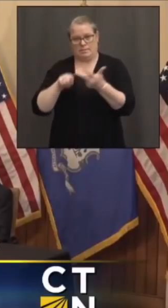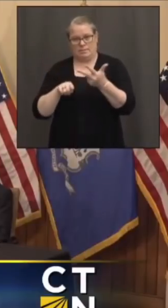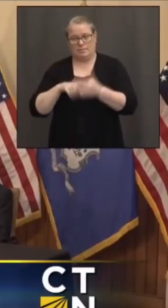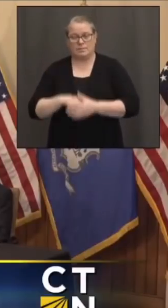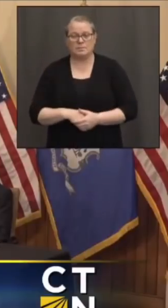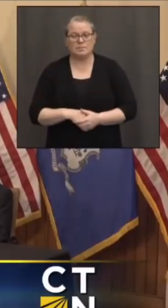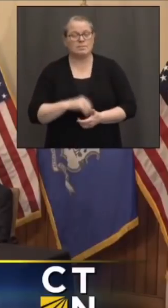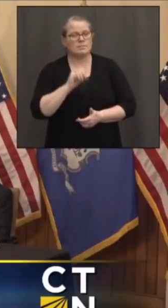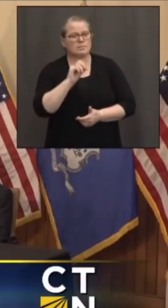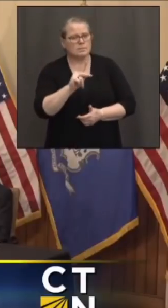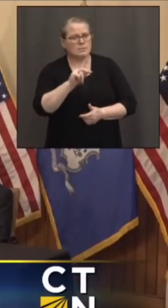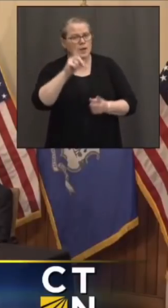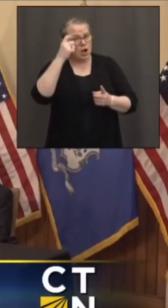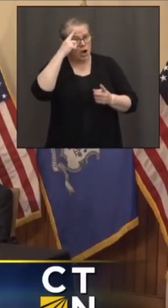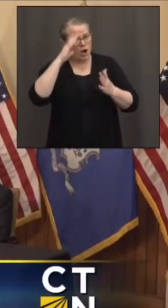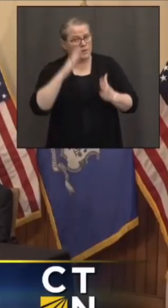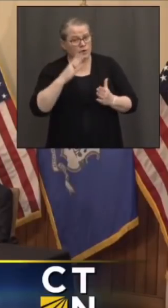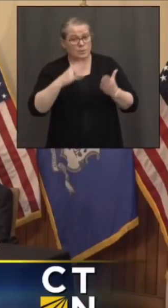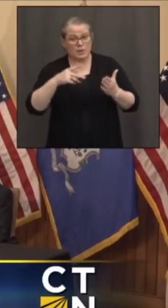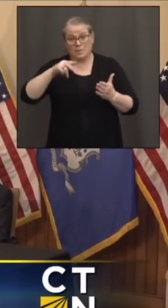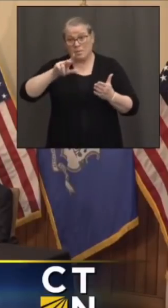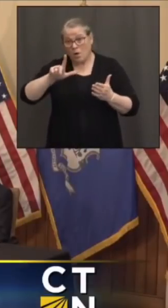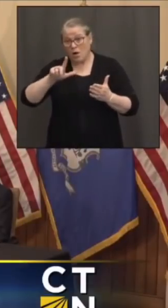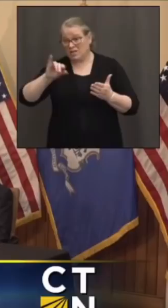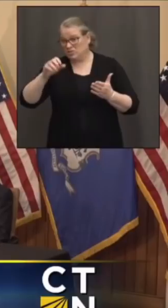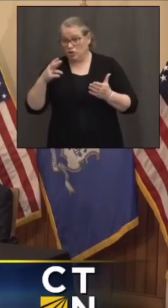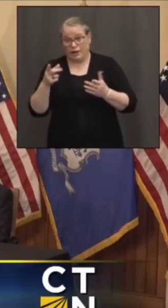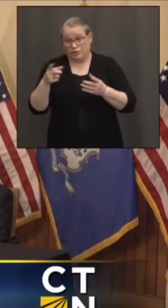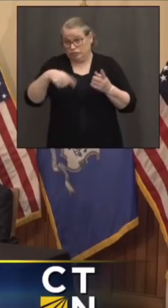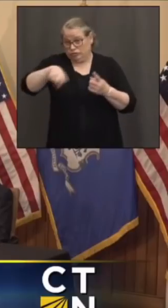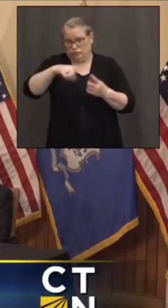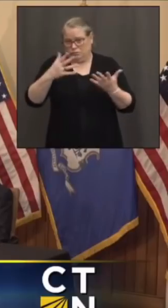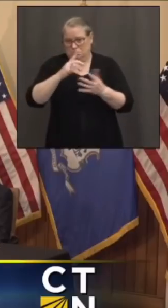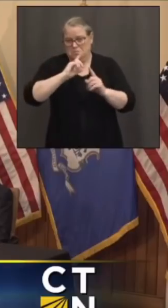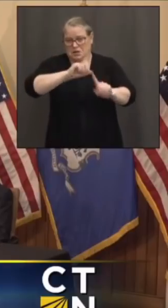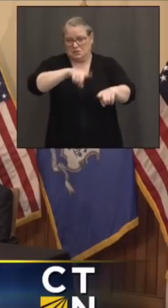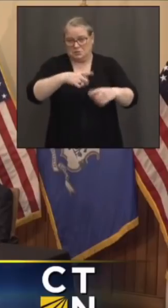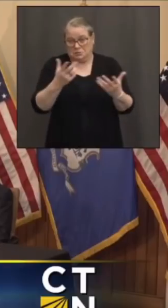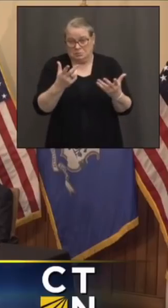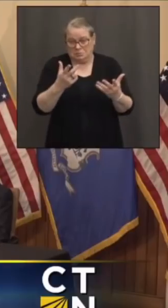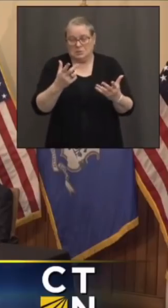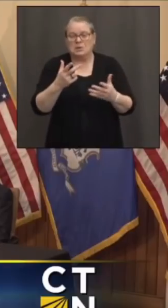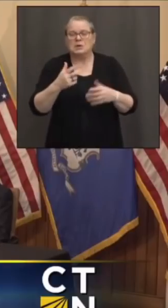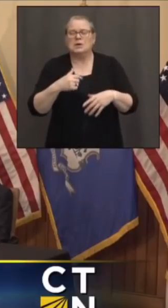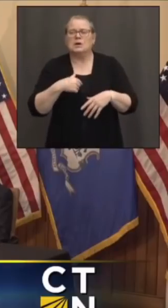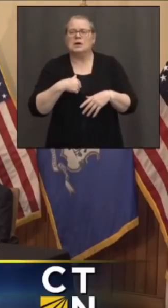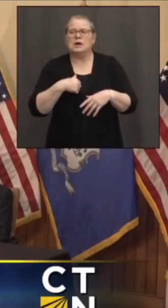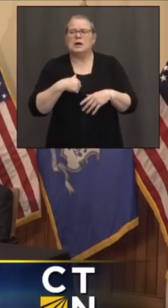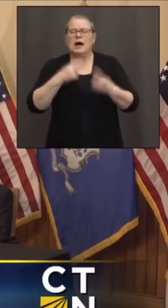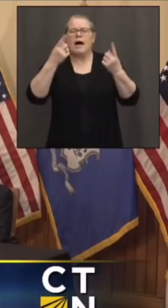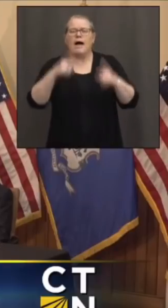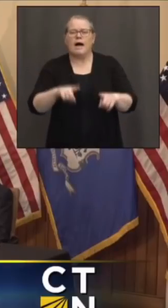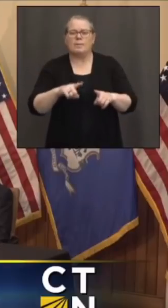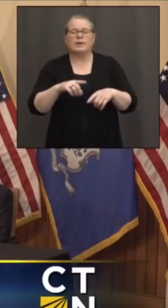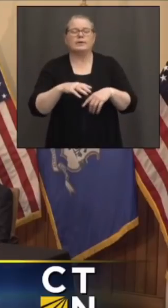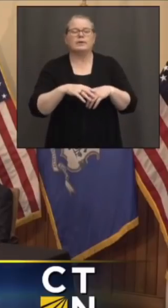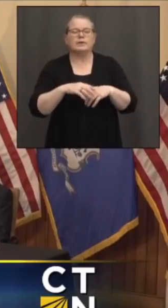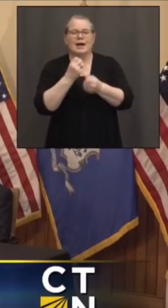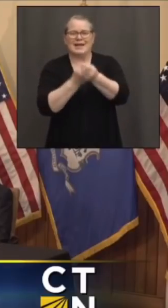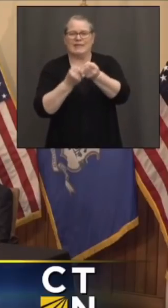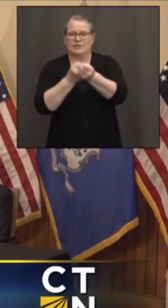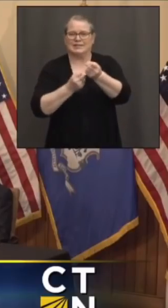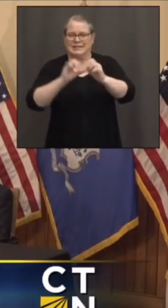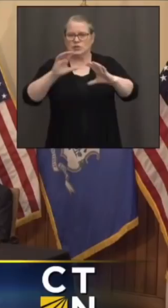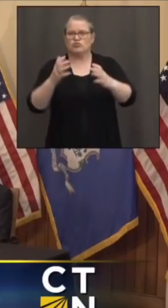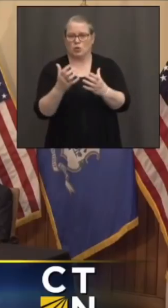And Governor, or maybe Paul might, or Josh might know the answer to this. I was forwarded an email from an advocacy group